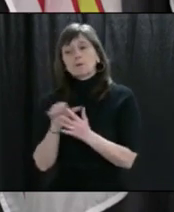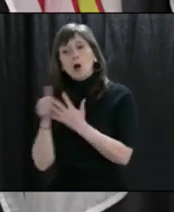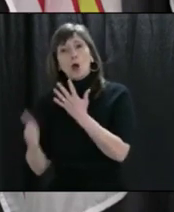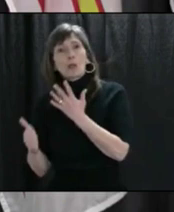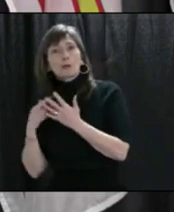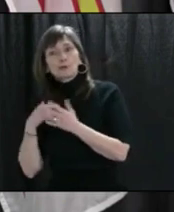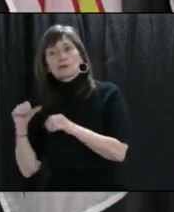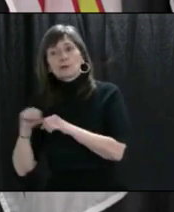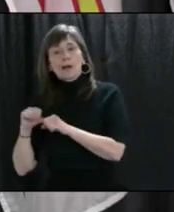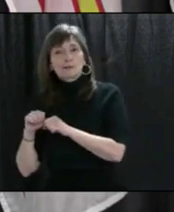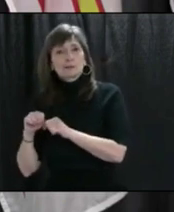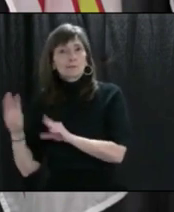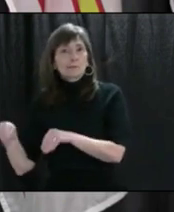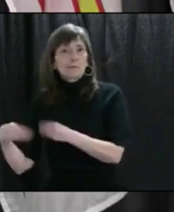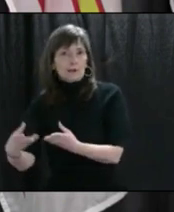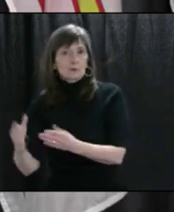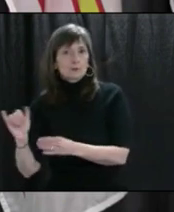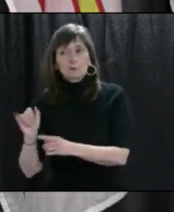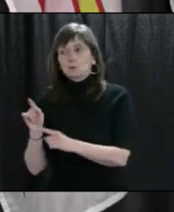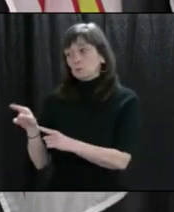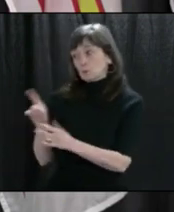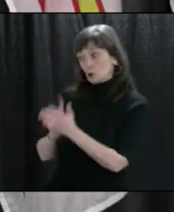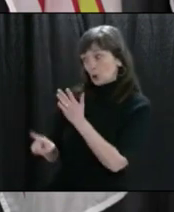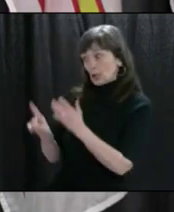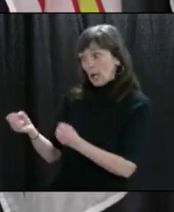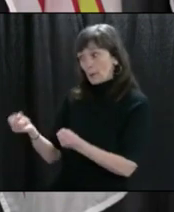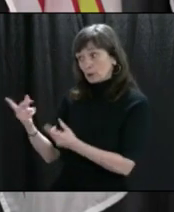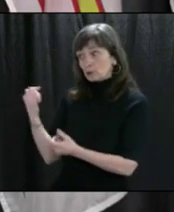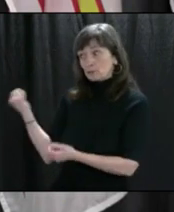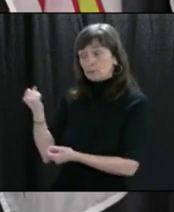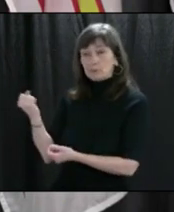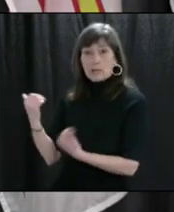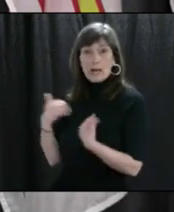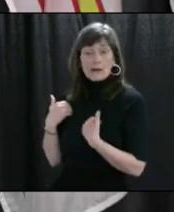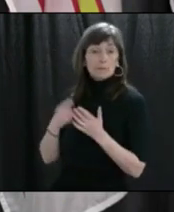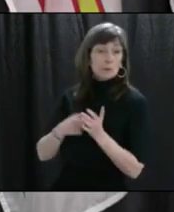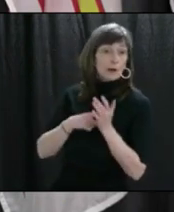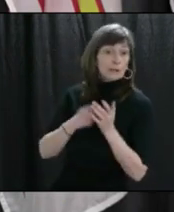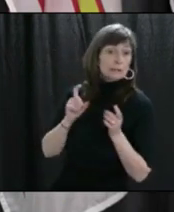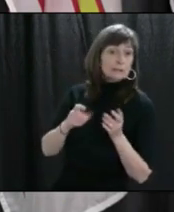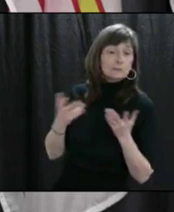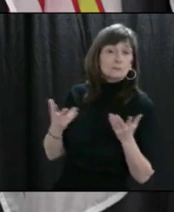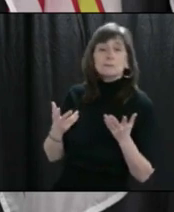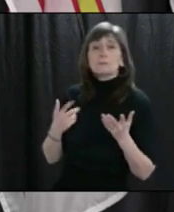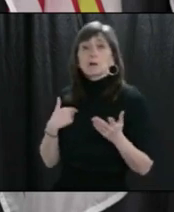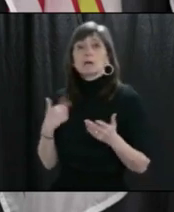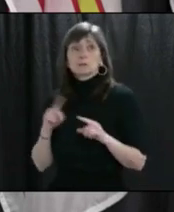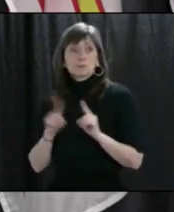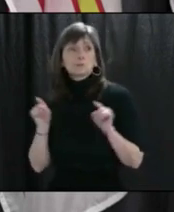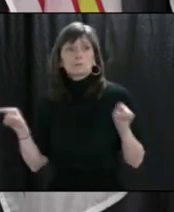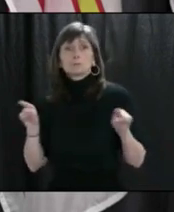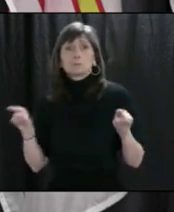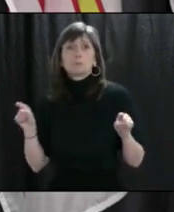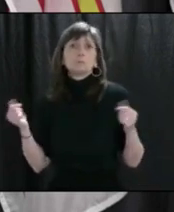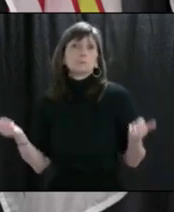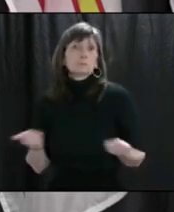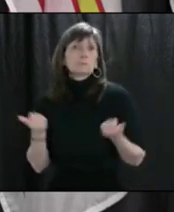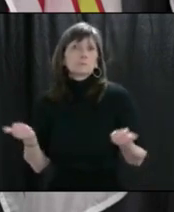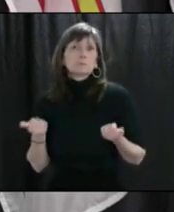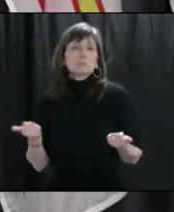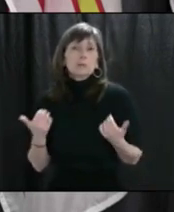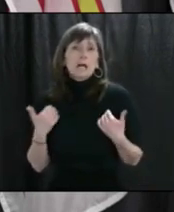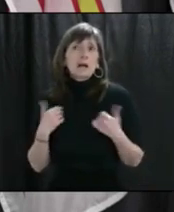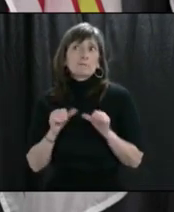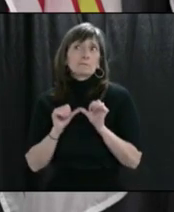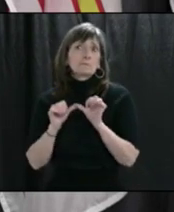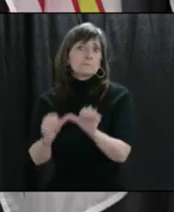other provider, we are now checking on the amount of inventory that would be acquired, but there is substantial inventory. And we think that those supplies